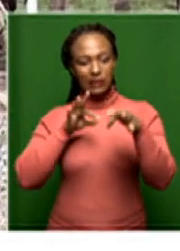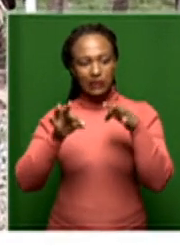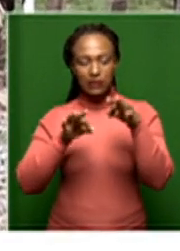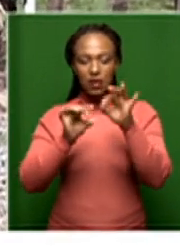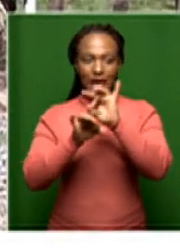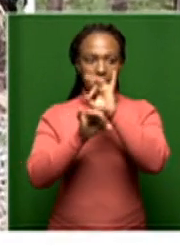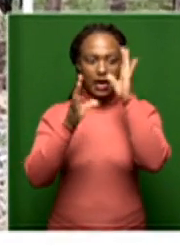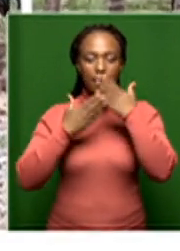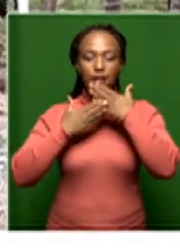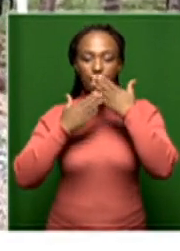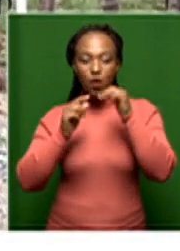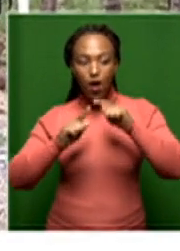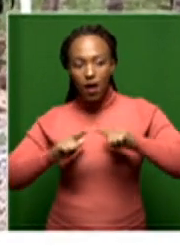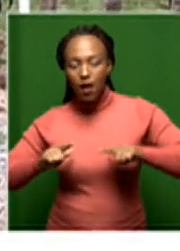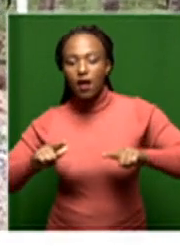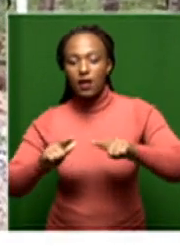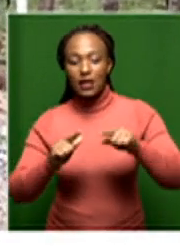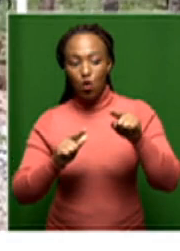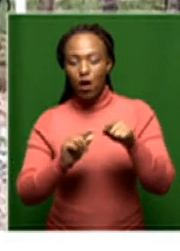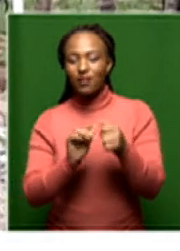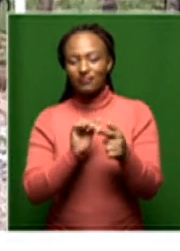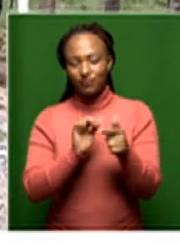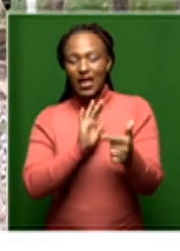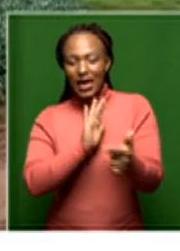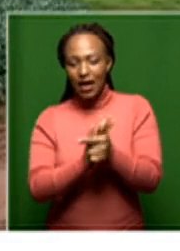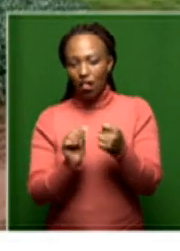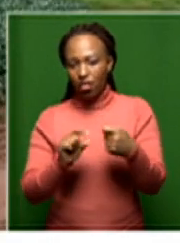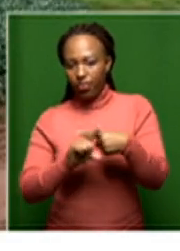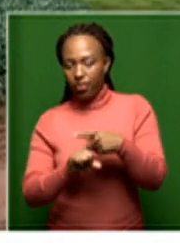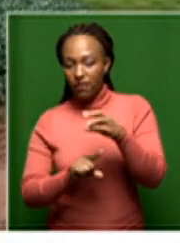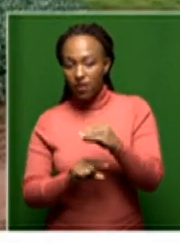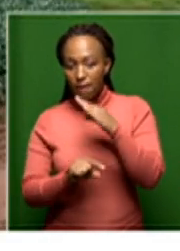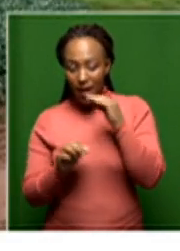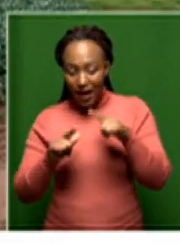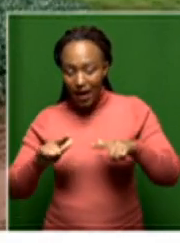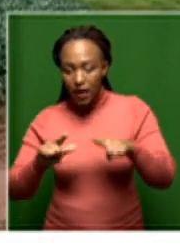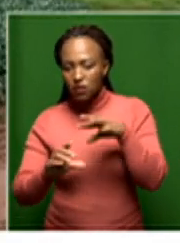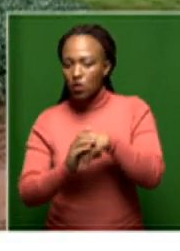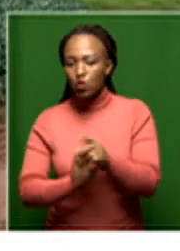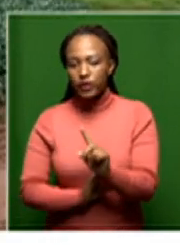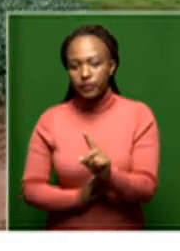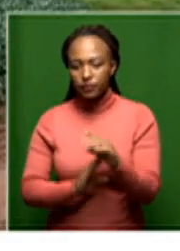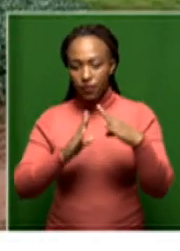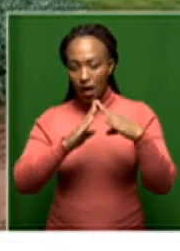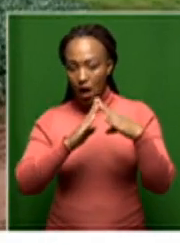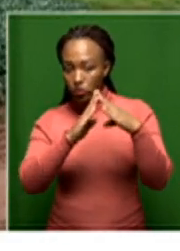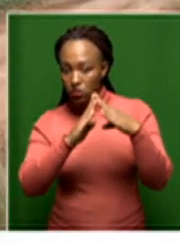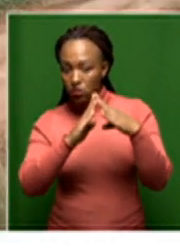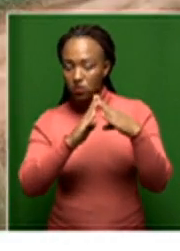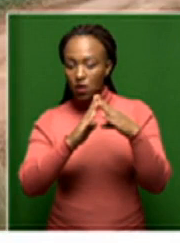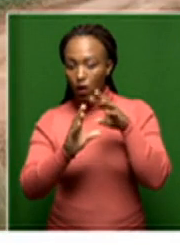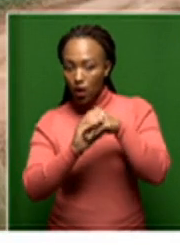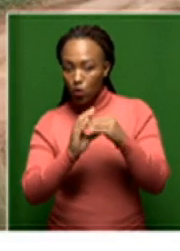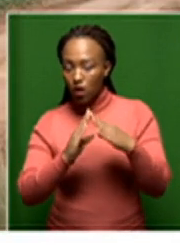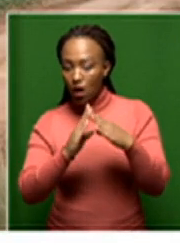Land is also a legally controversial question. Does land include a house? Does land exclude a house?